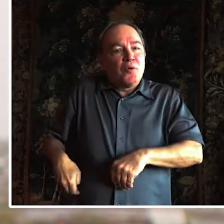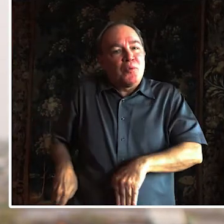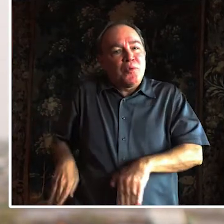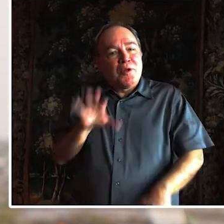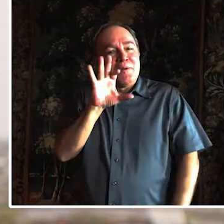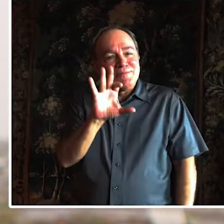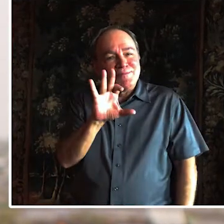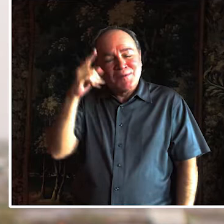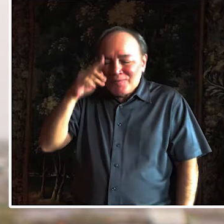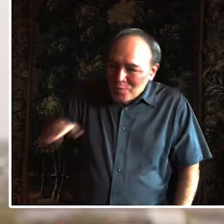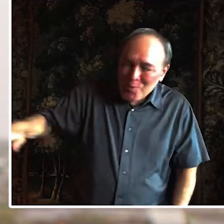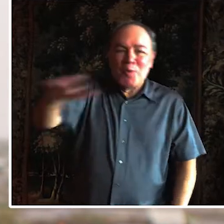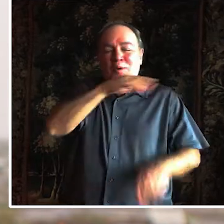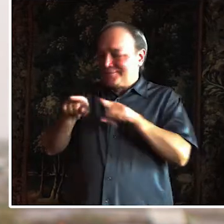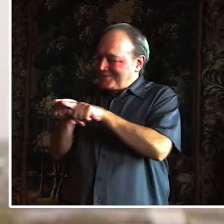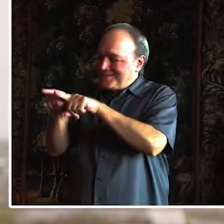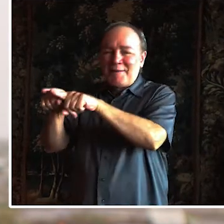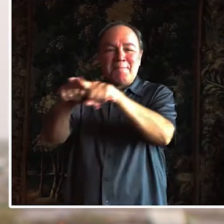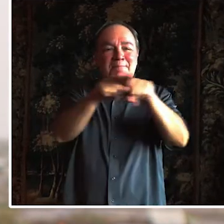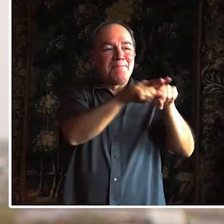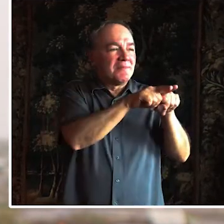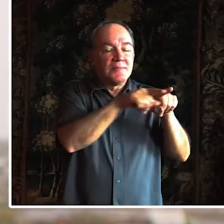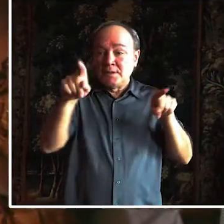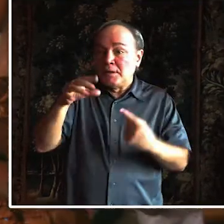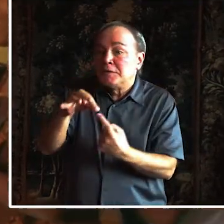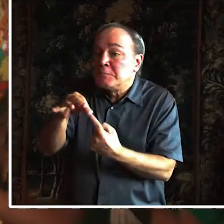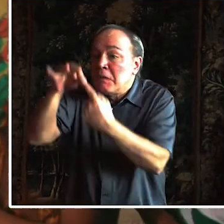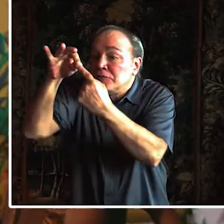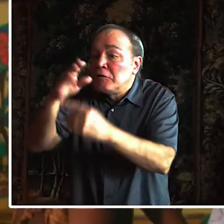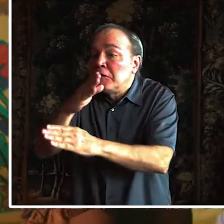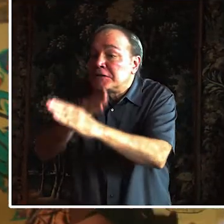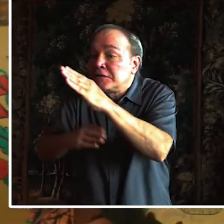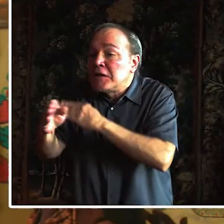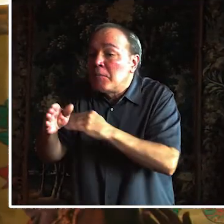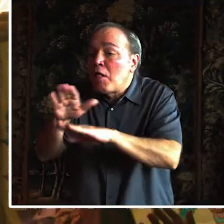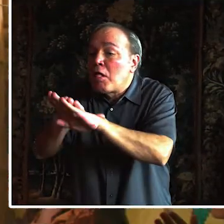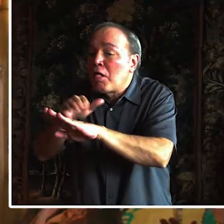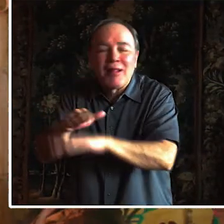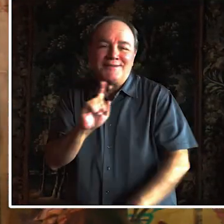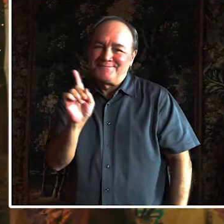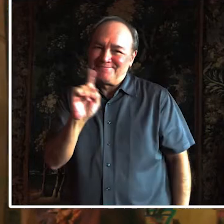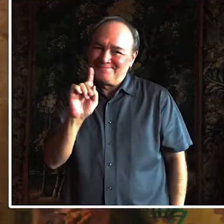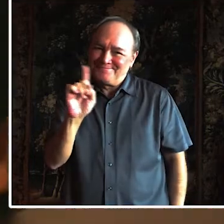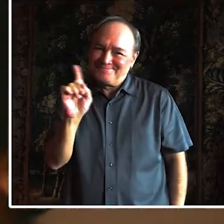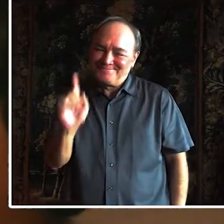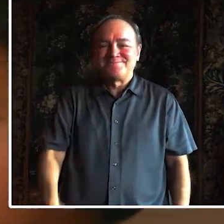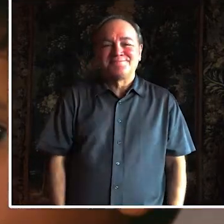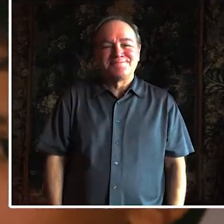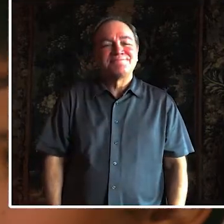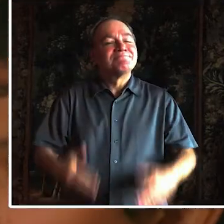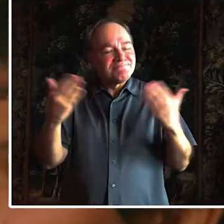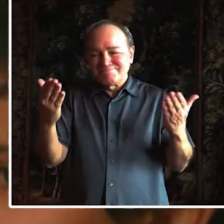movement and that sort of thing. No. It's for everyone. So everyone is equal. And that has made the